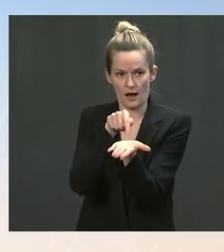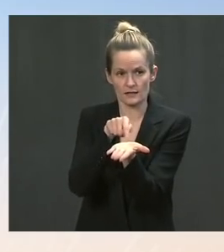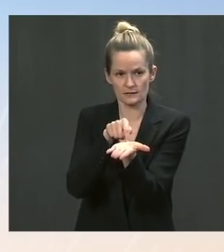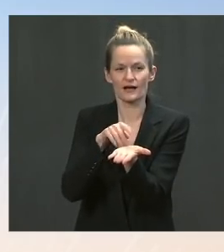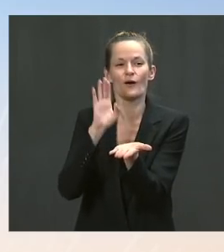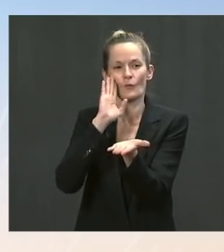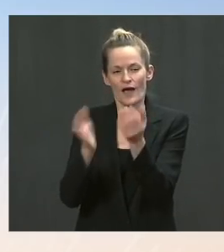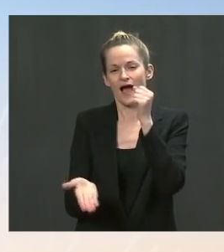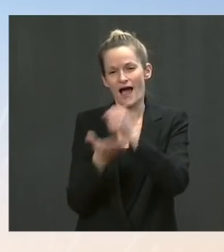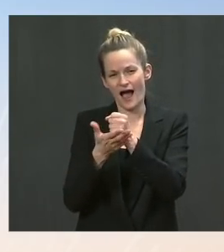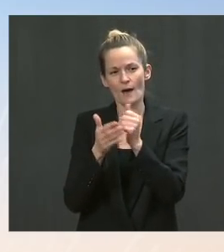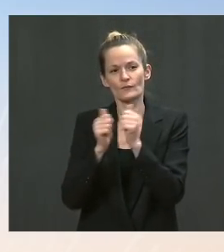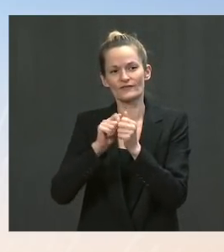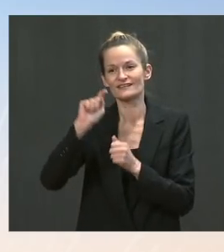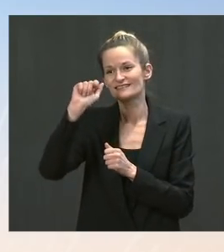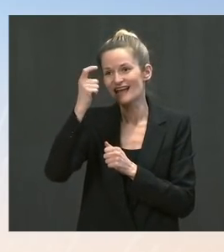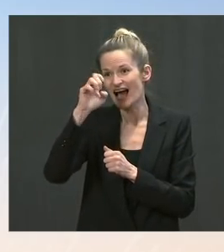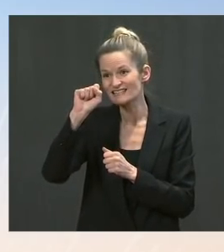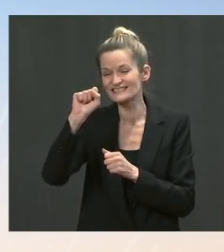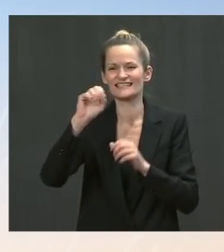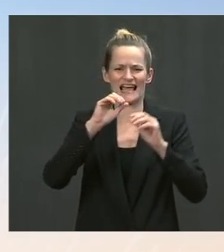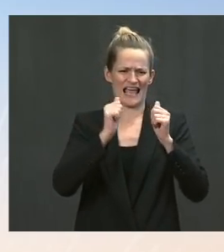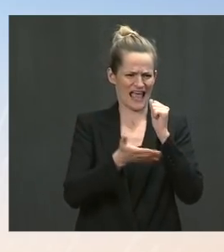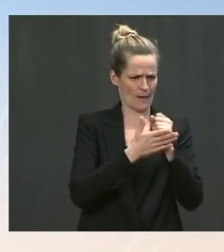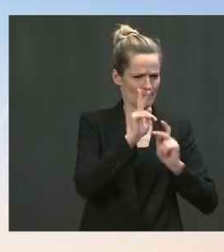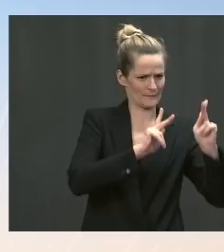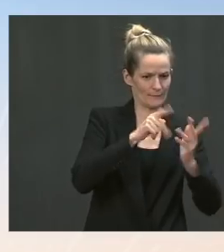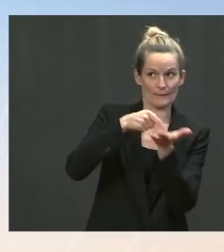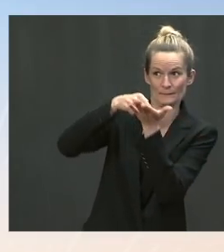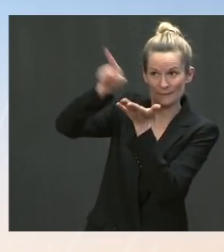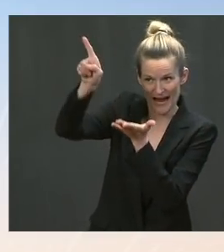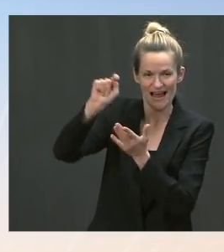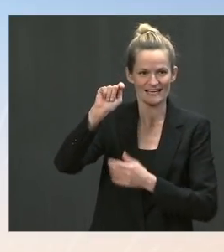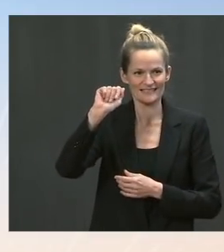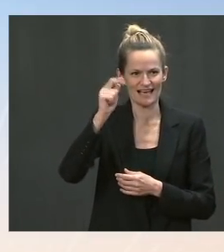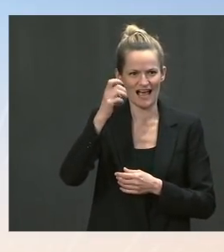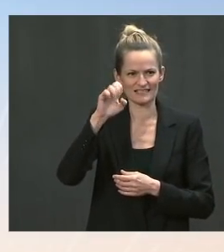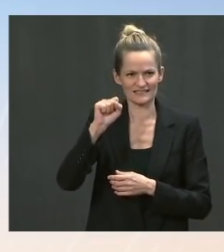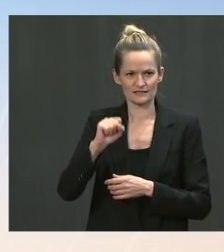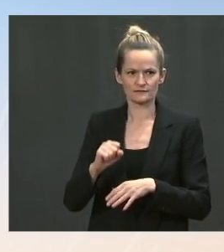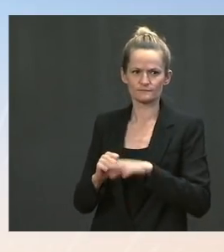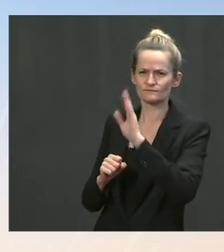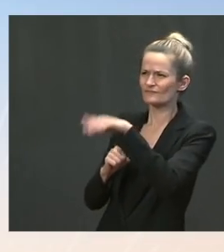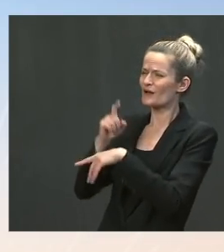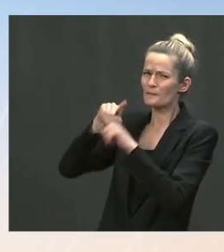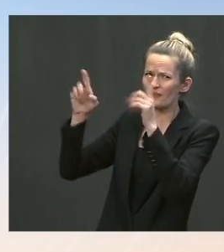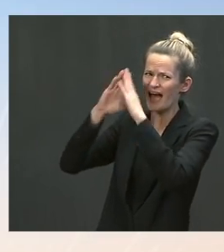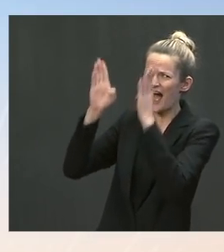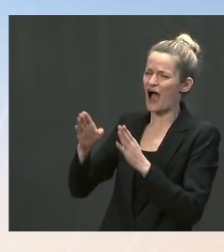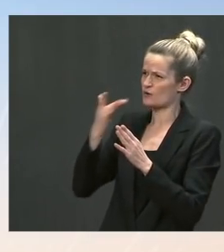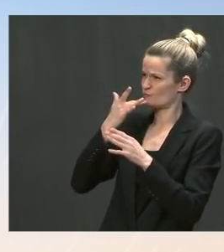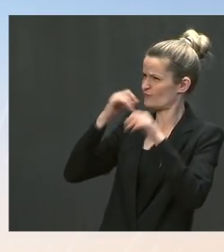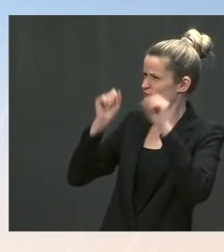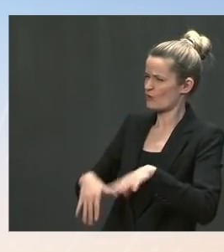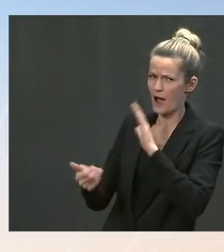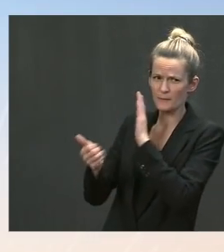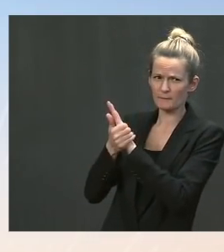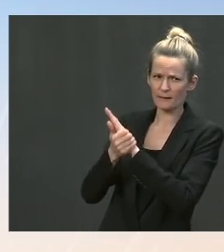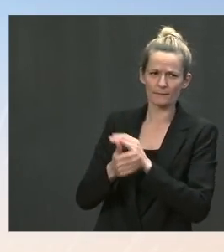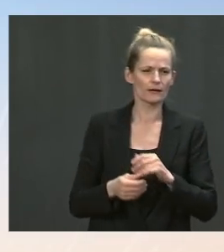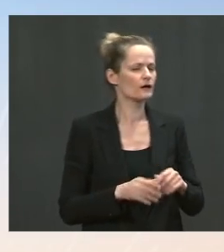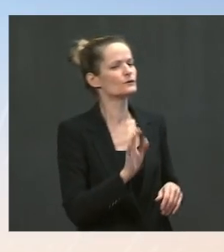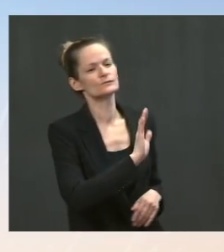you, would the White House prefer that Wyden withdraw his amendment then? Well, we'll leave the mechanics up to Leader Schumer. But certainly we see this